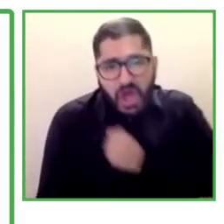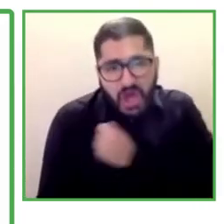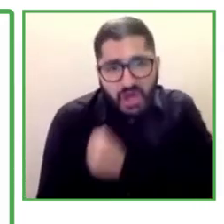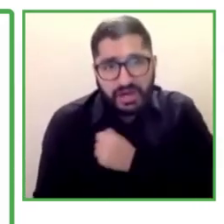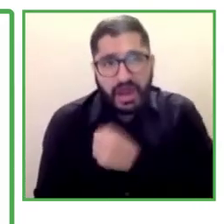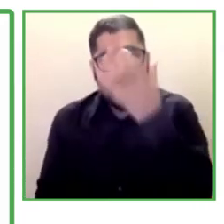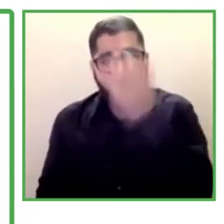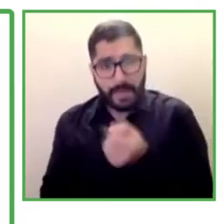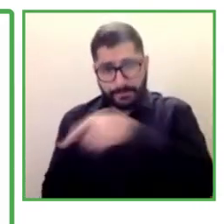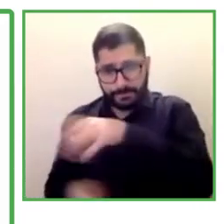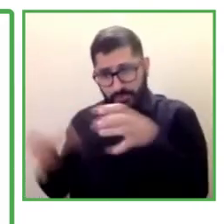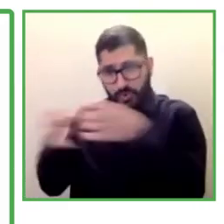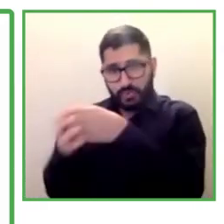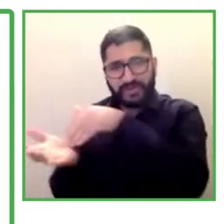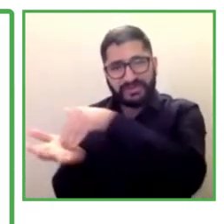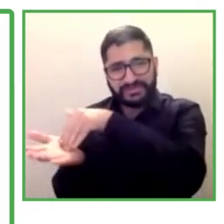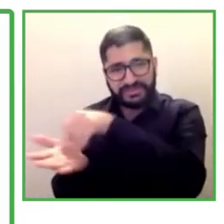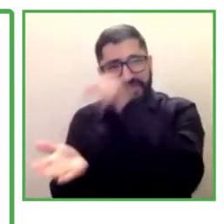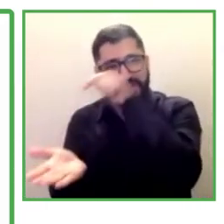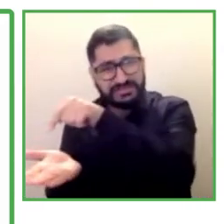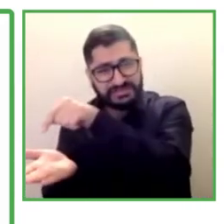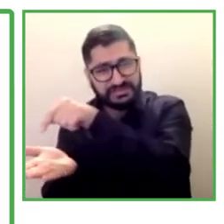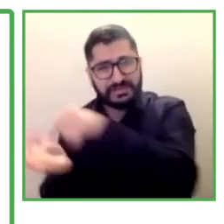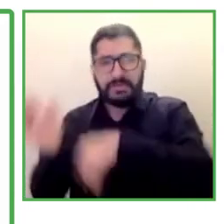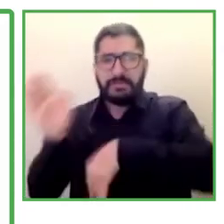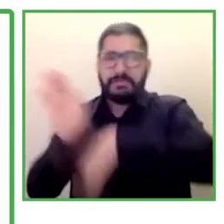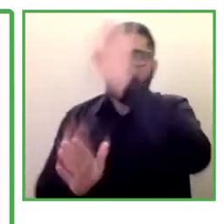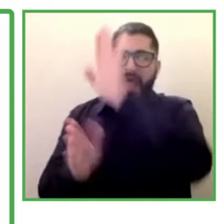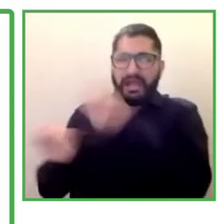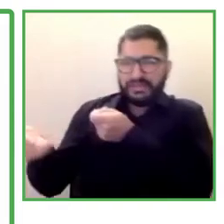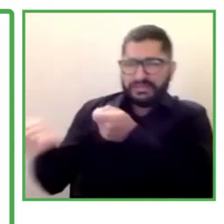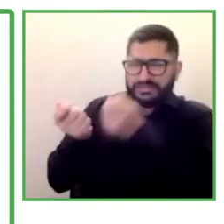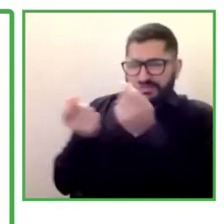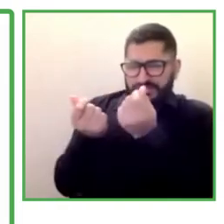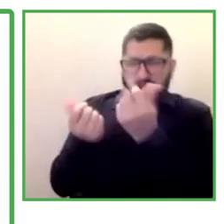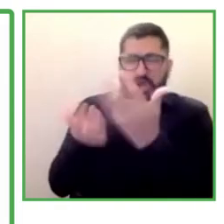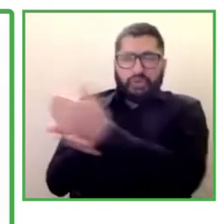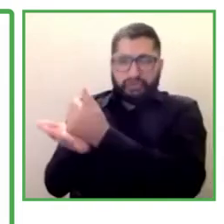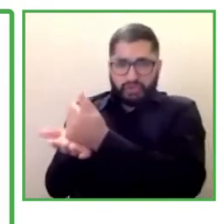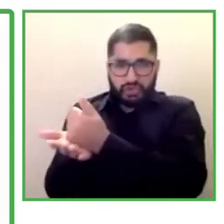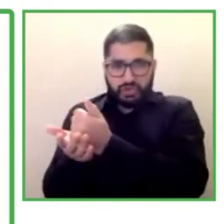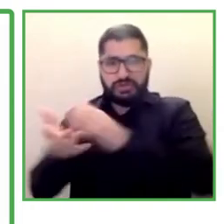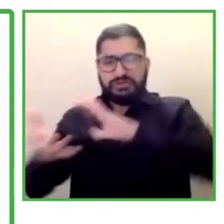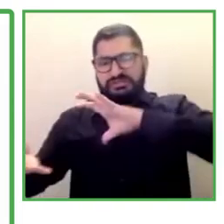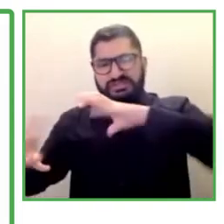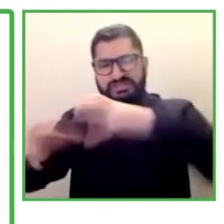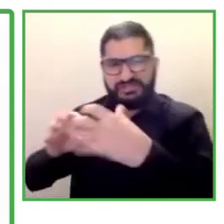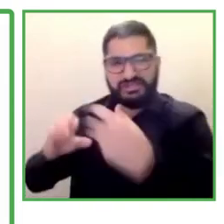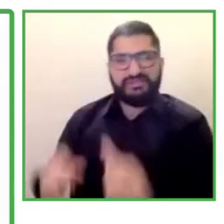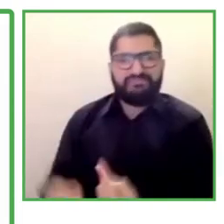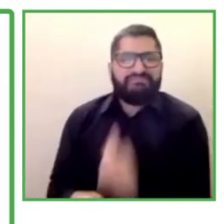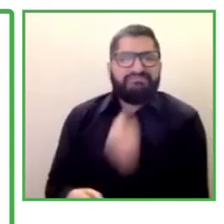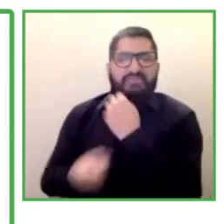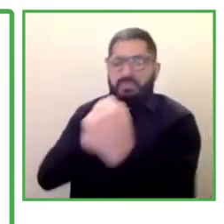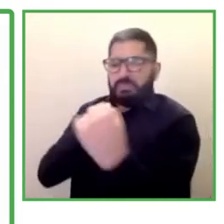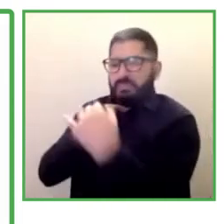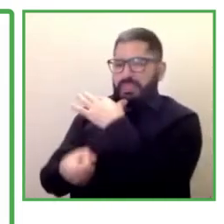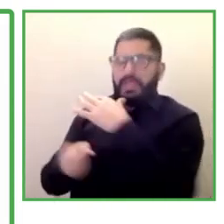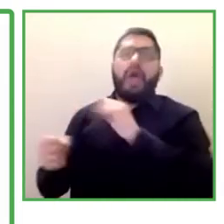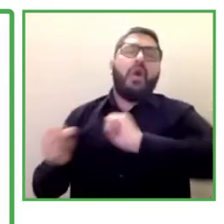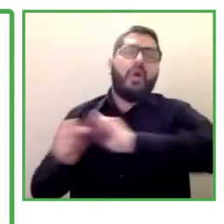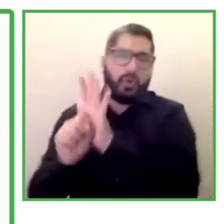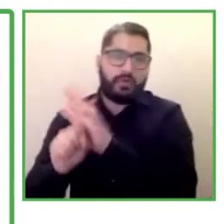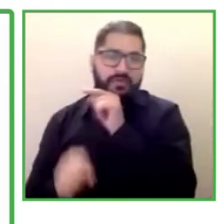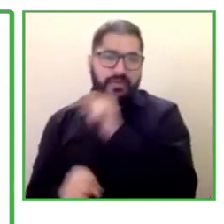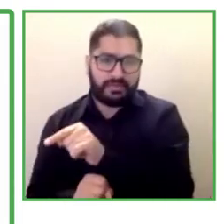The people that are more vulnerable are the ones that have the biggest problems. So the impact,